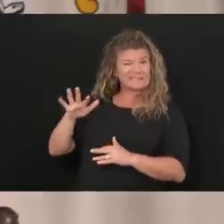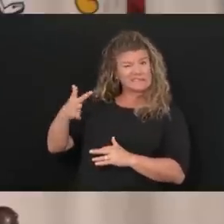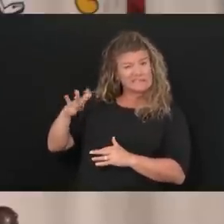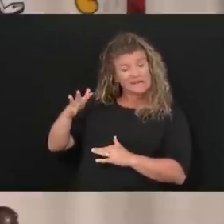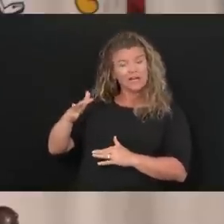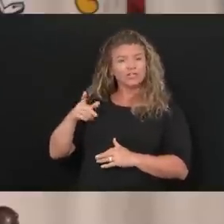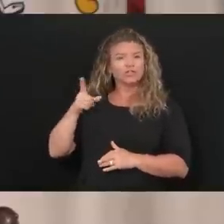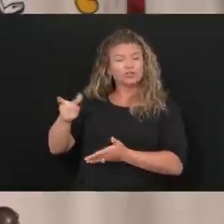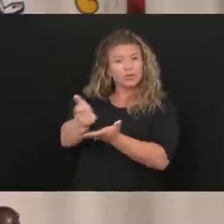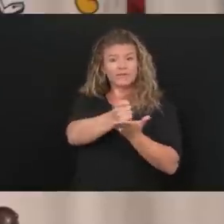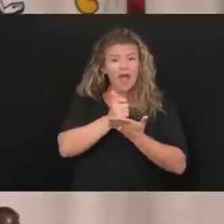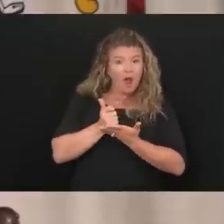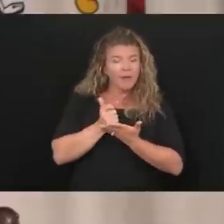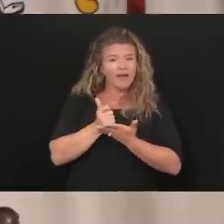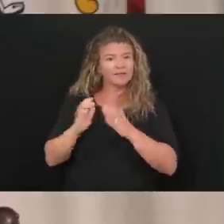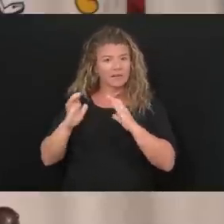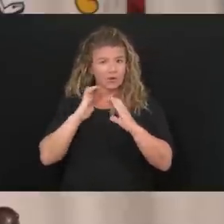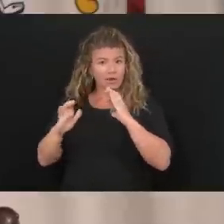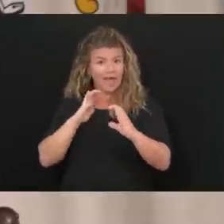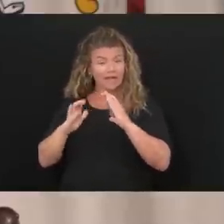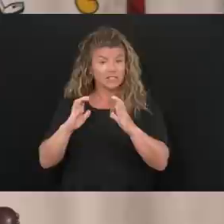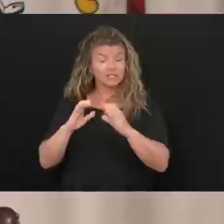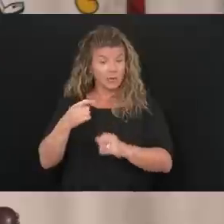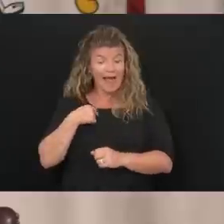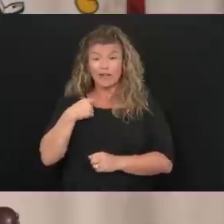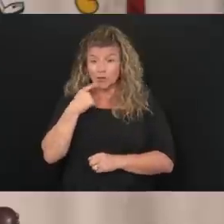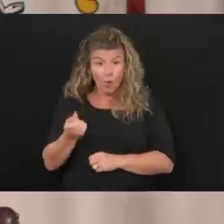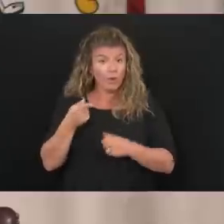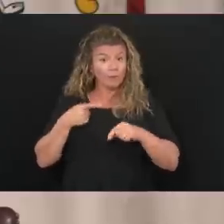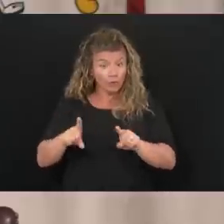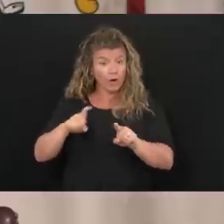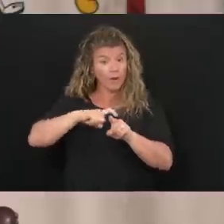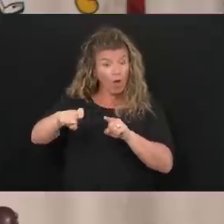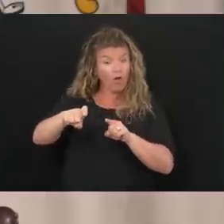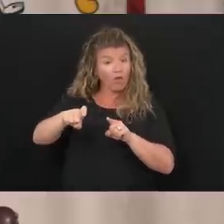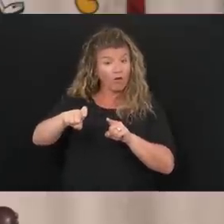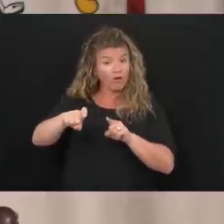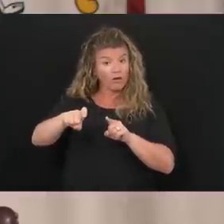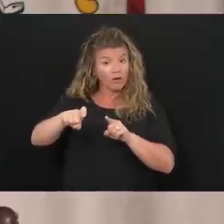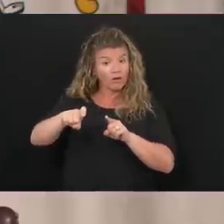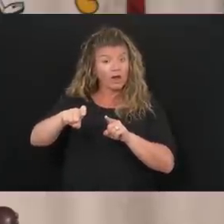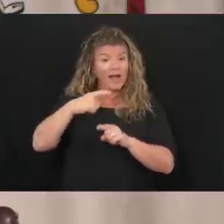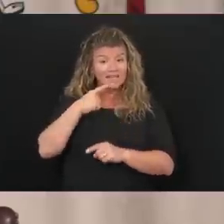so, but I told him there, you know, on the call, I said, Brandon,